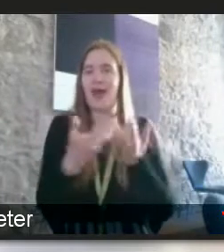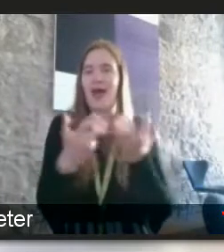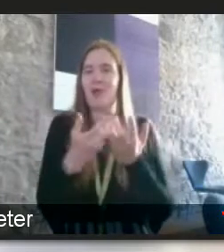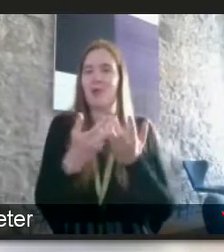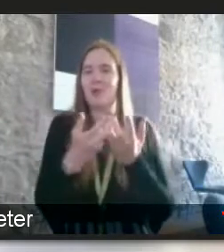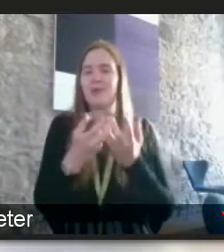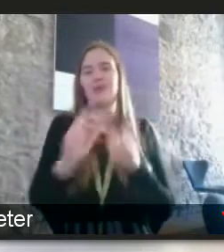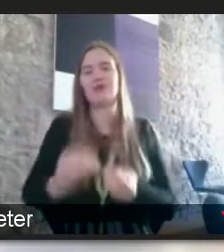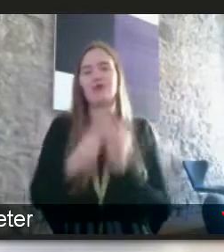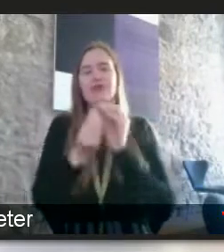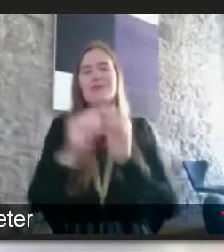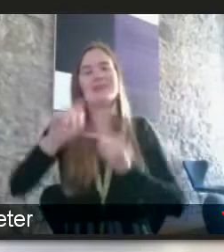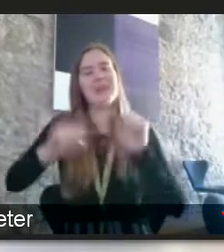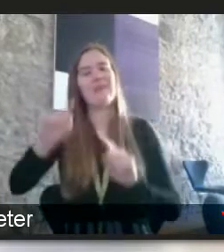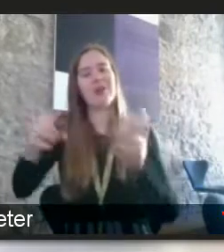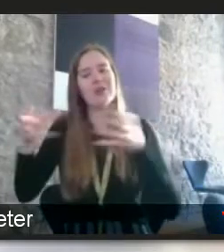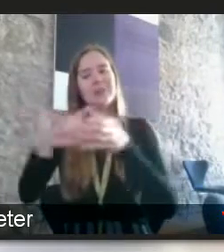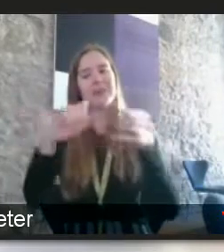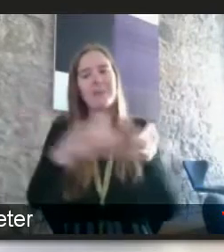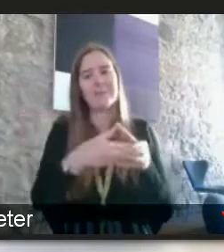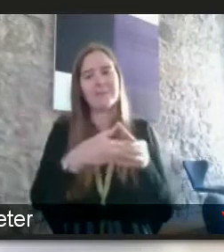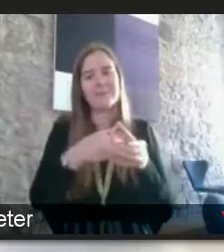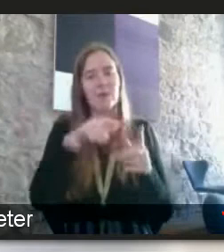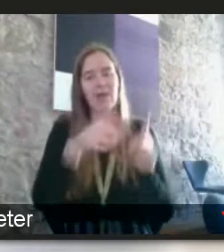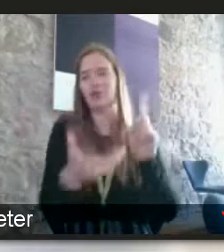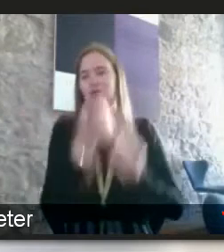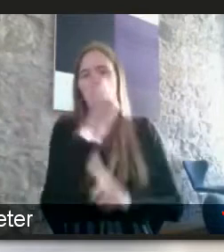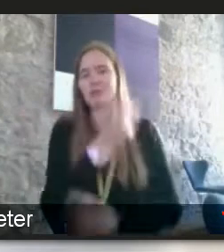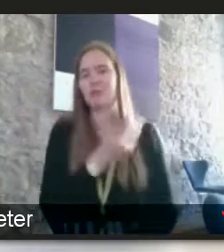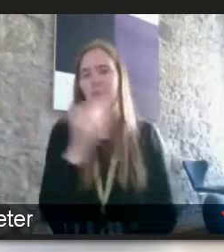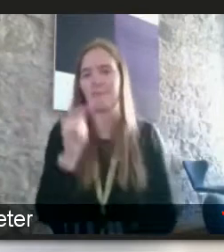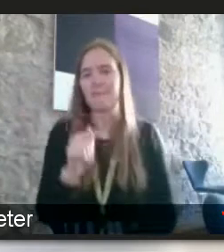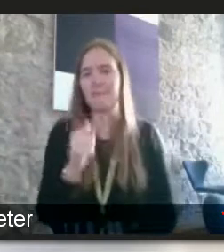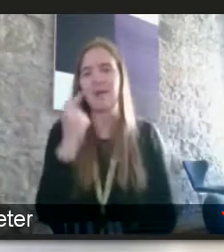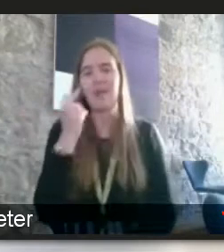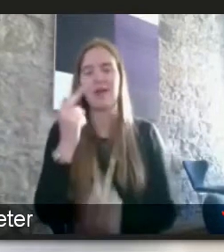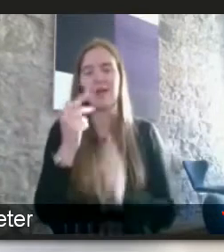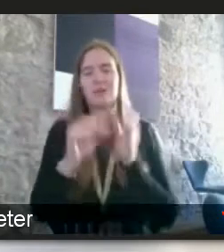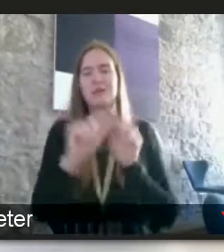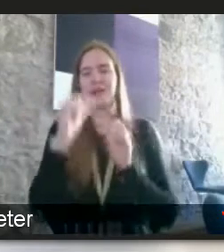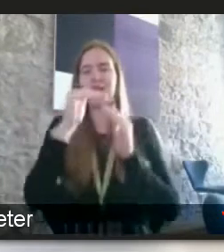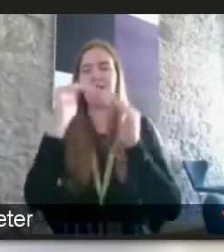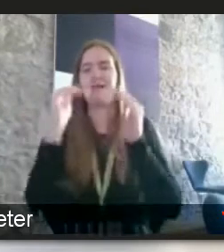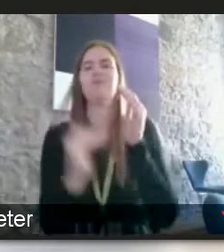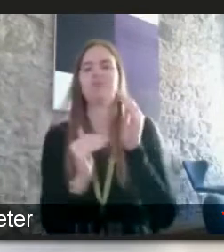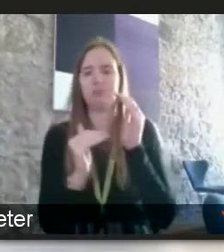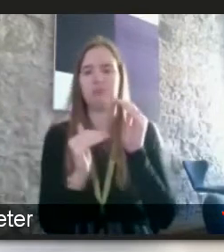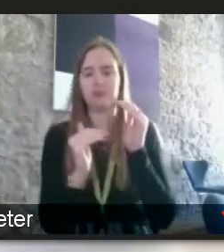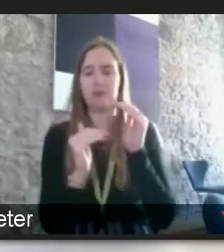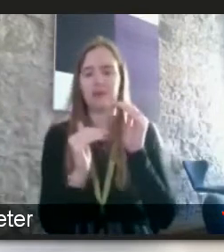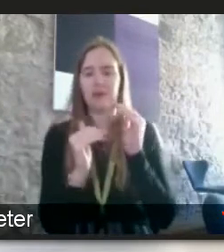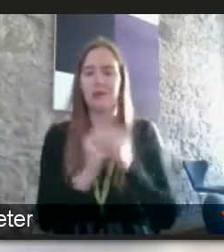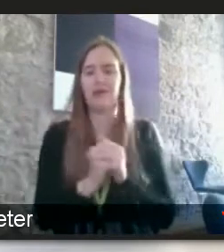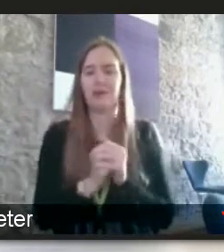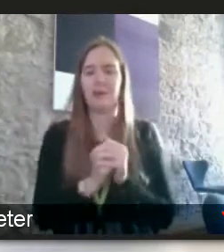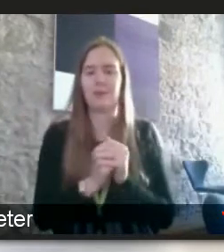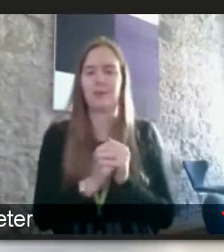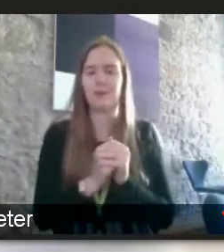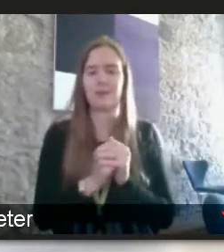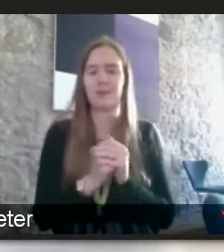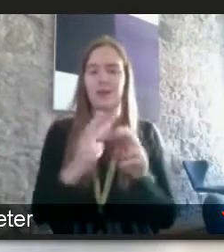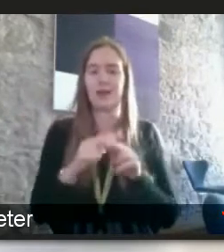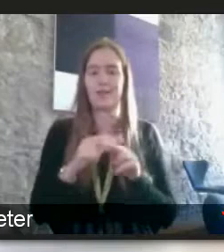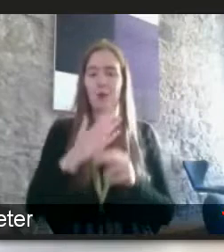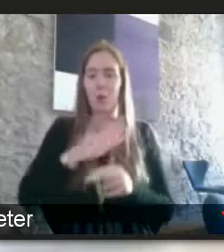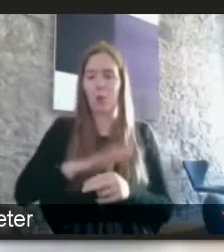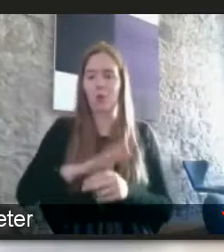you you simply can't achieve that and i still think we're falling short like significantly in in that way if we're going to be